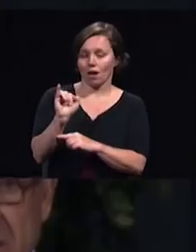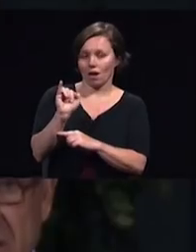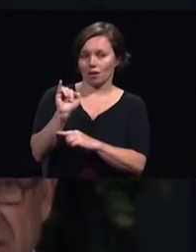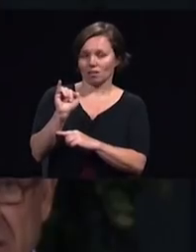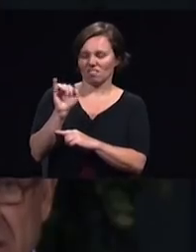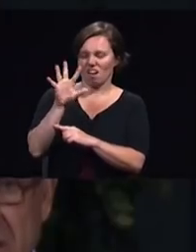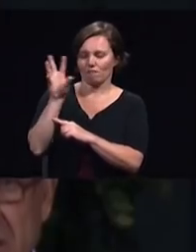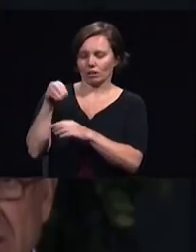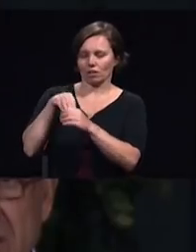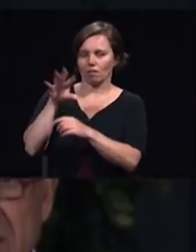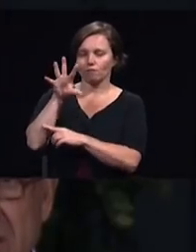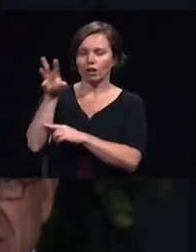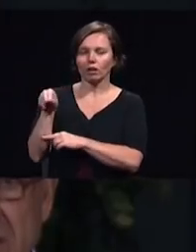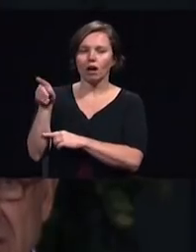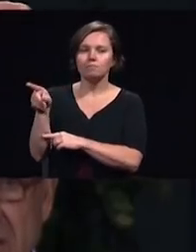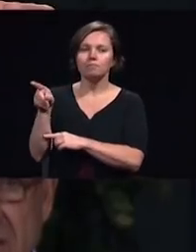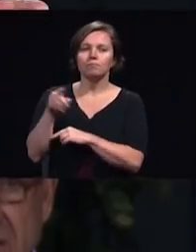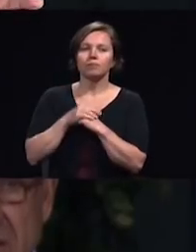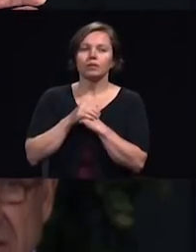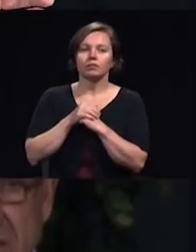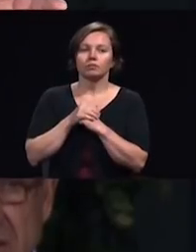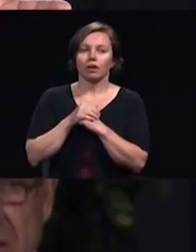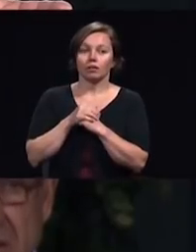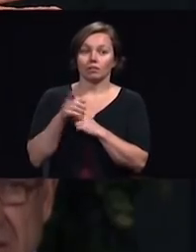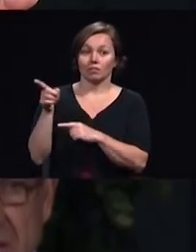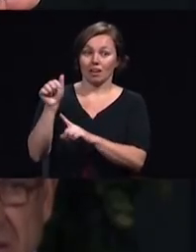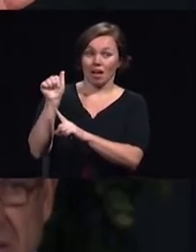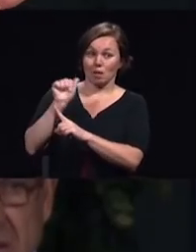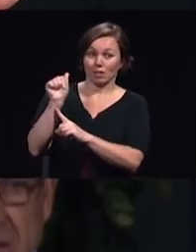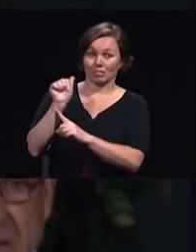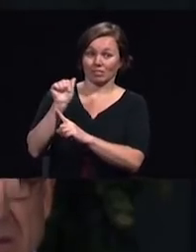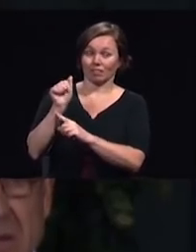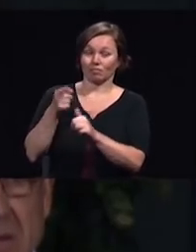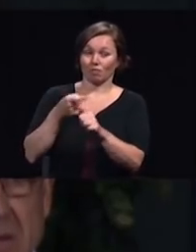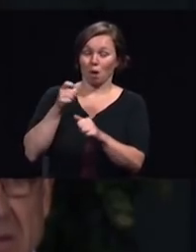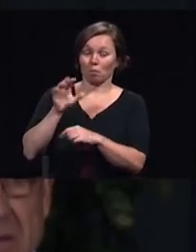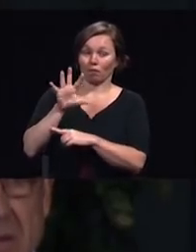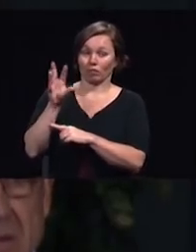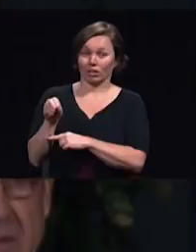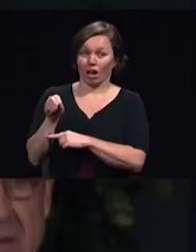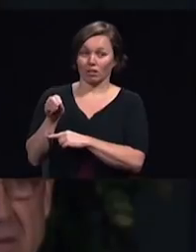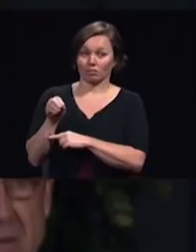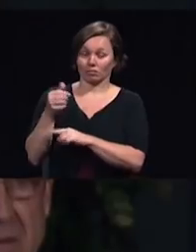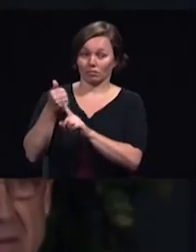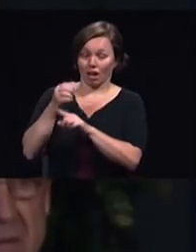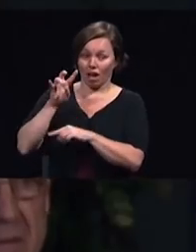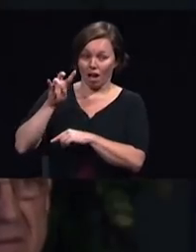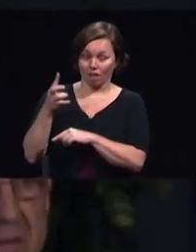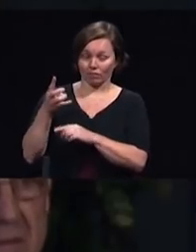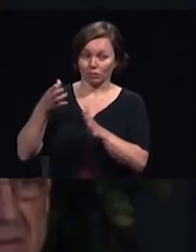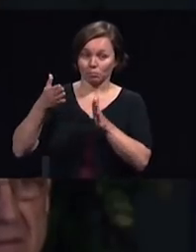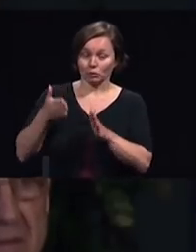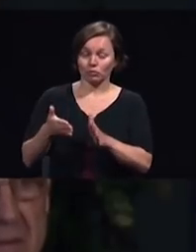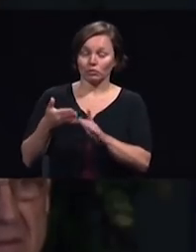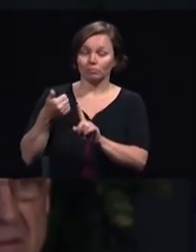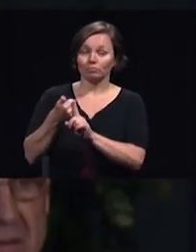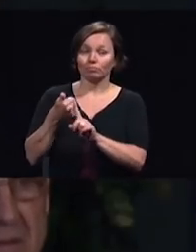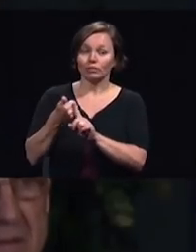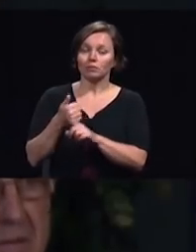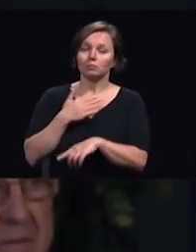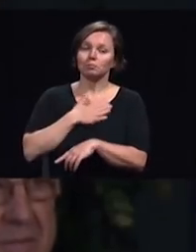a Seventh-day Adventist. Ambassador, would you please stand and we want to welcome you in a very special way.